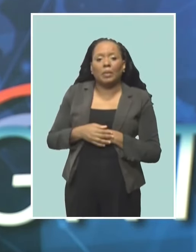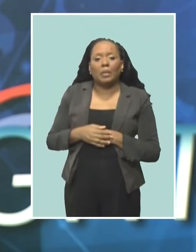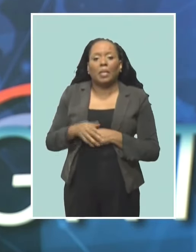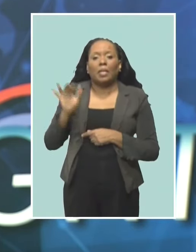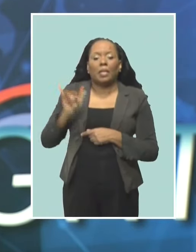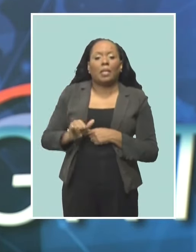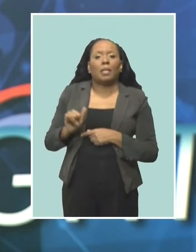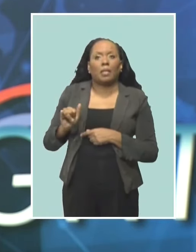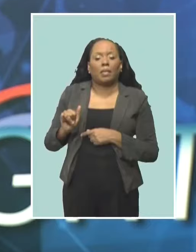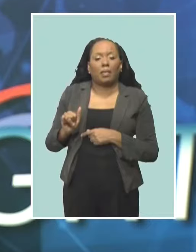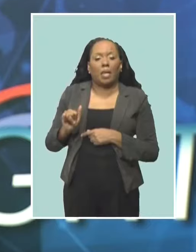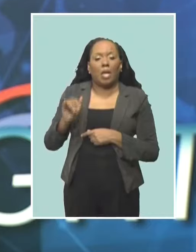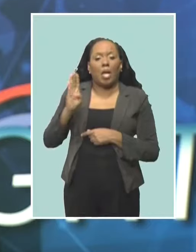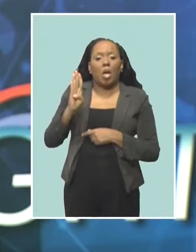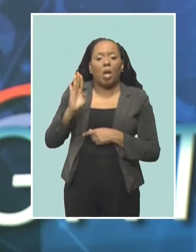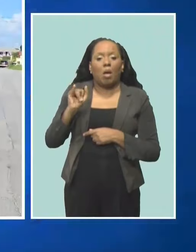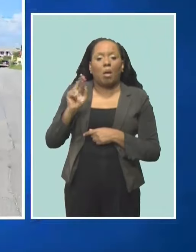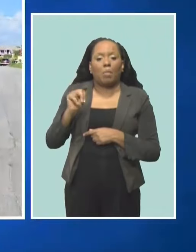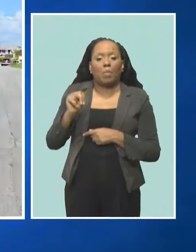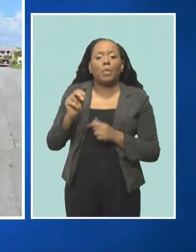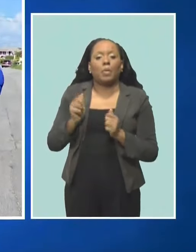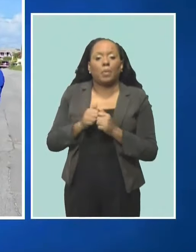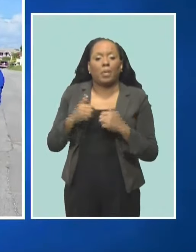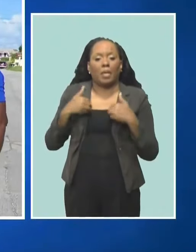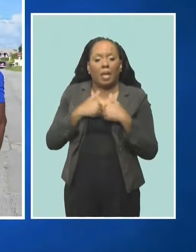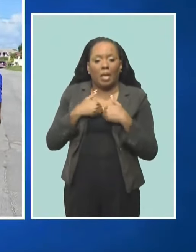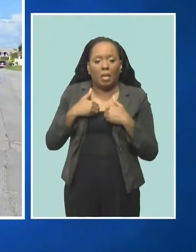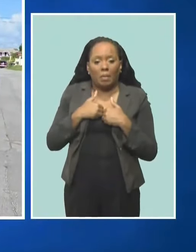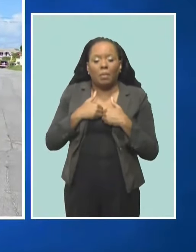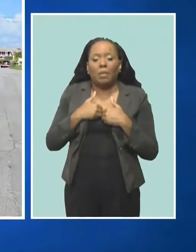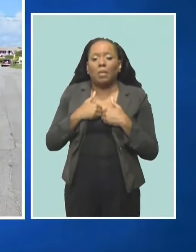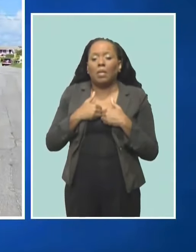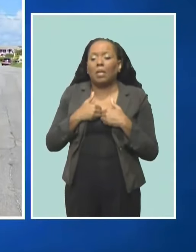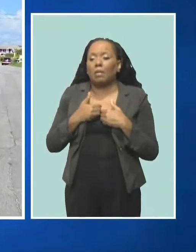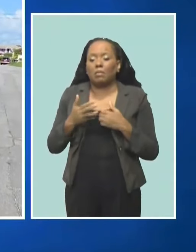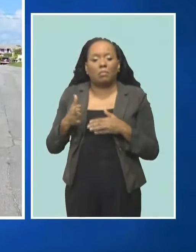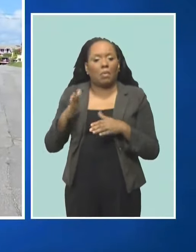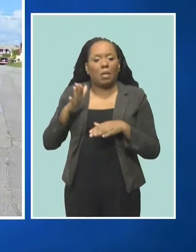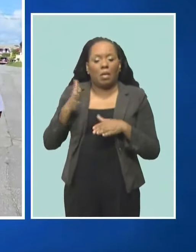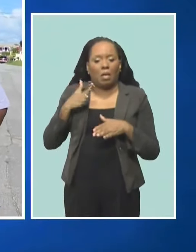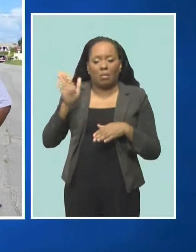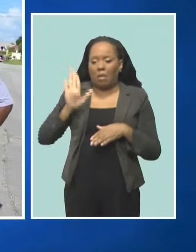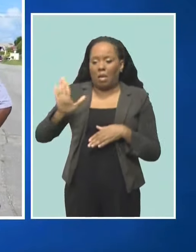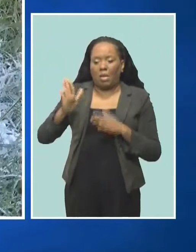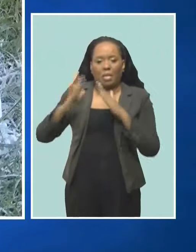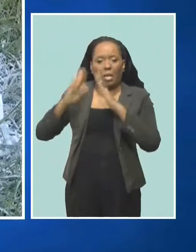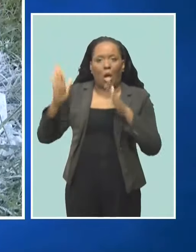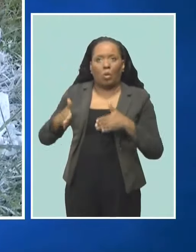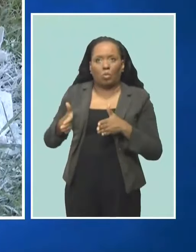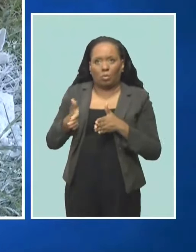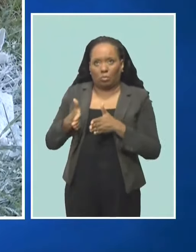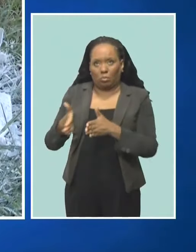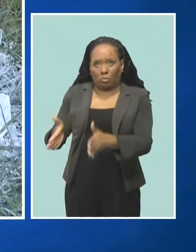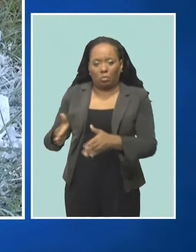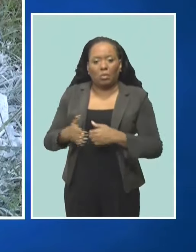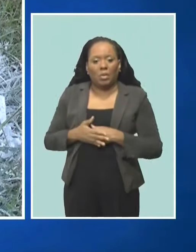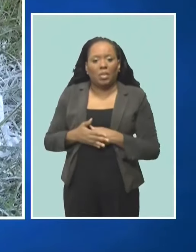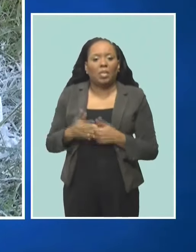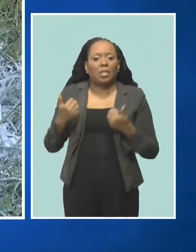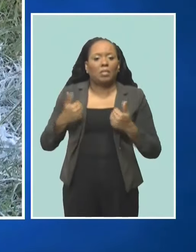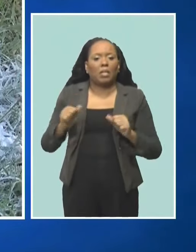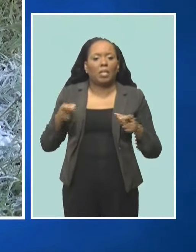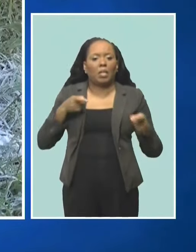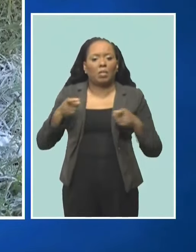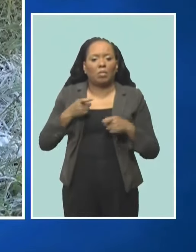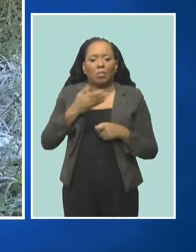bin with half of the animal protruding out was placed at the top of his driveway. He adds he did his best to